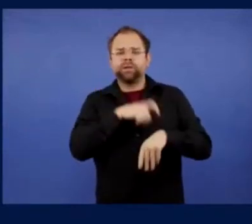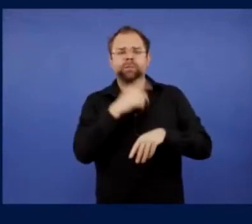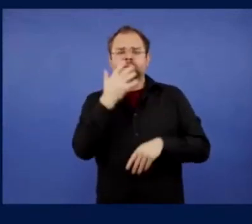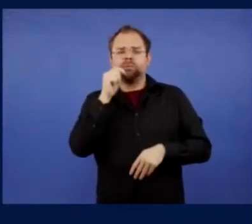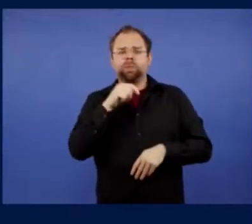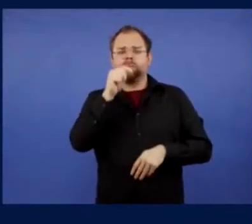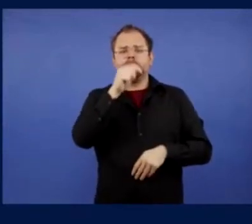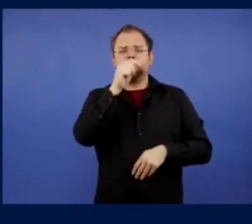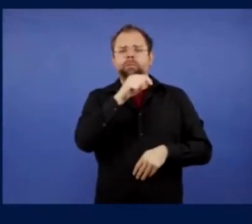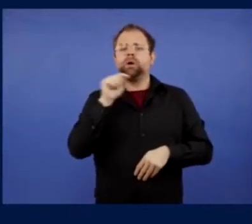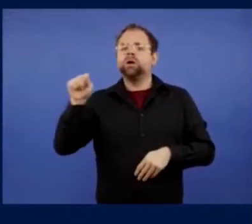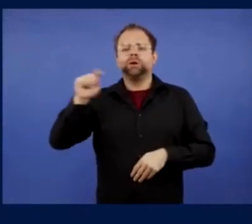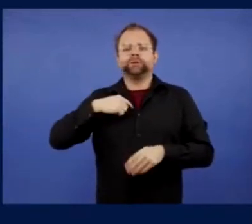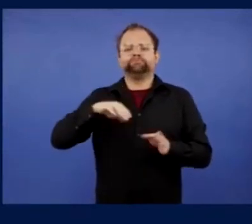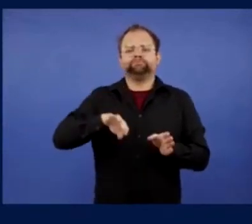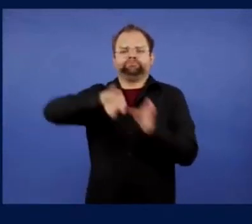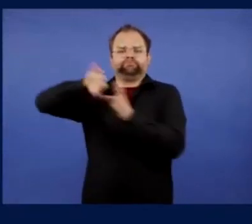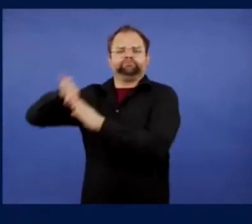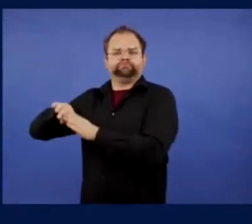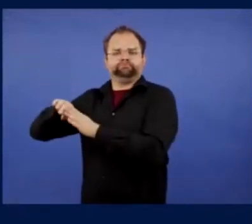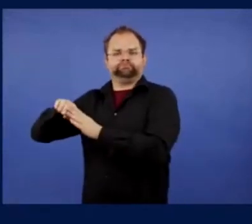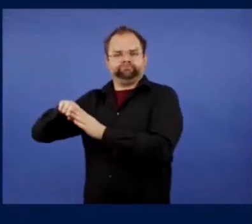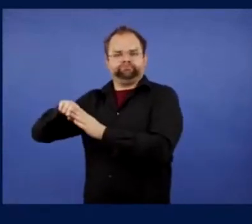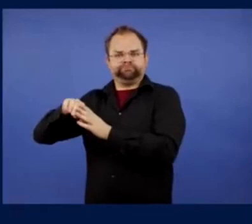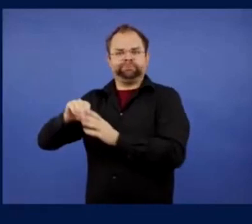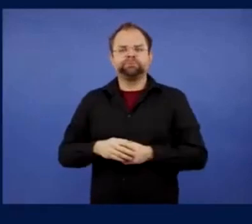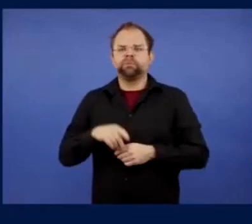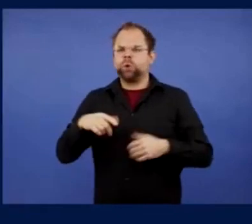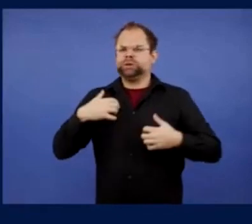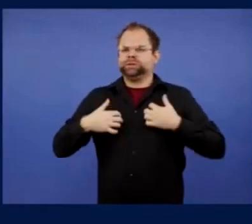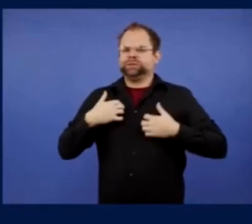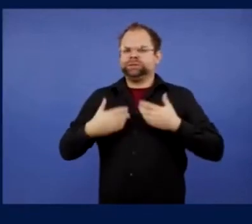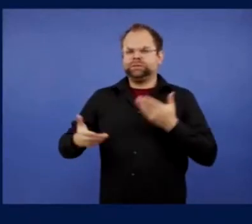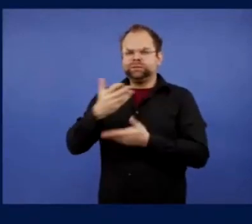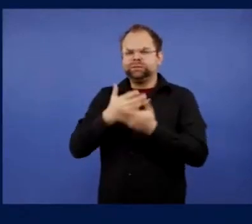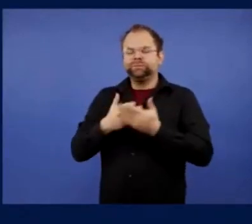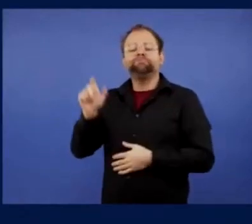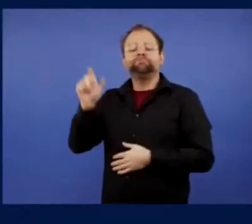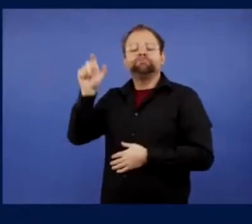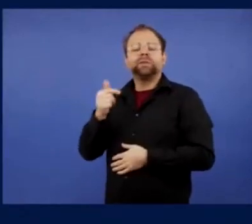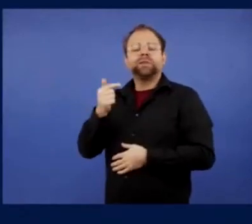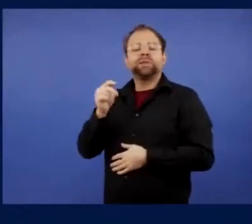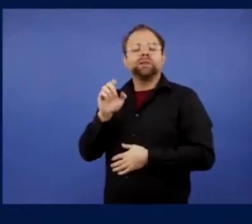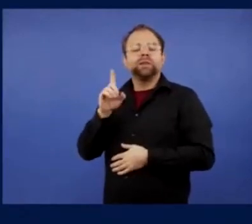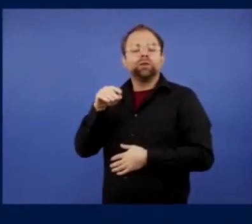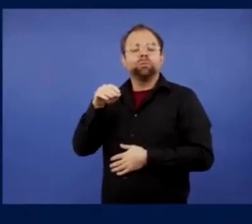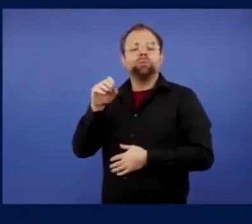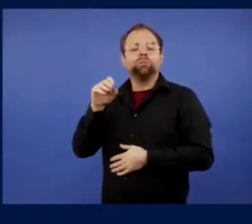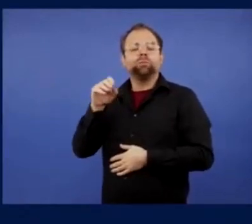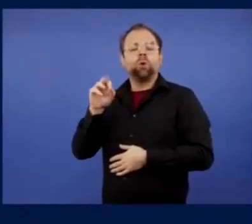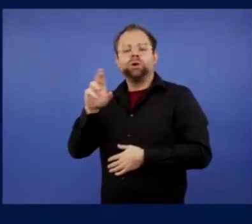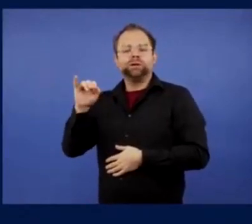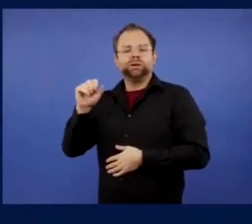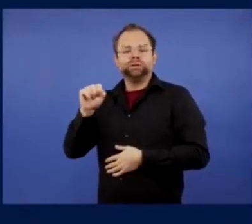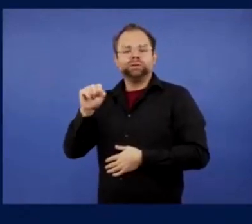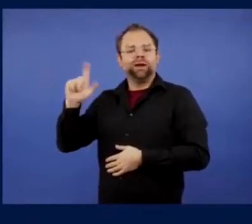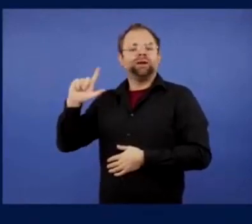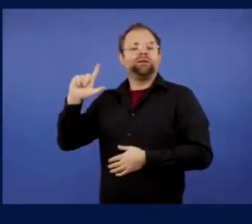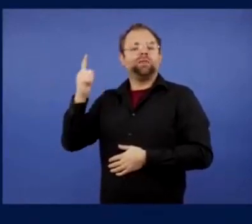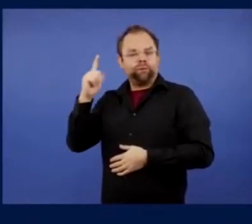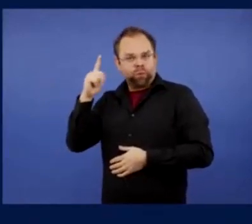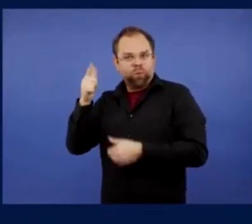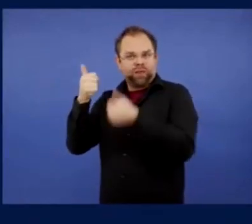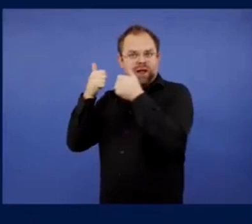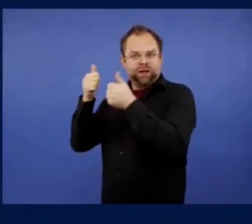mistake. And the other end, Anthony. The other end, the other end of the road. Elena Popova, a CSK